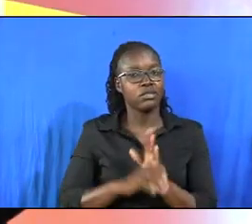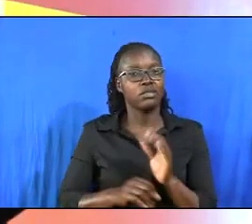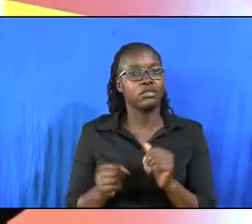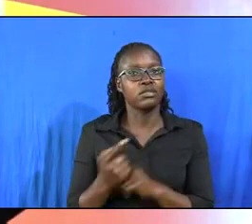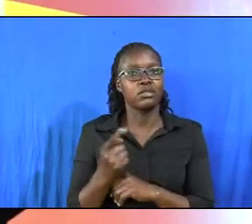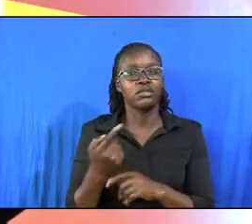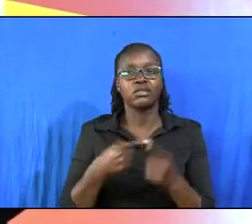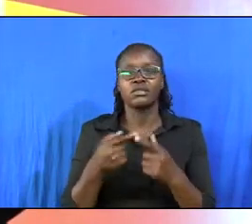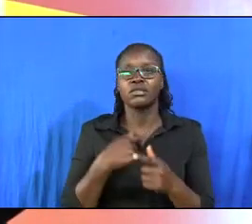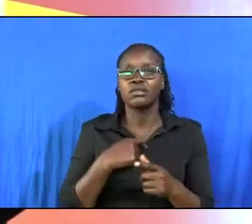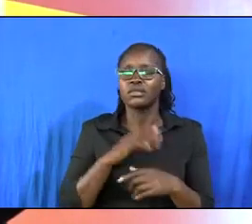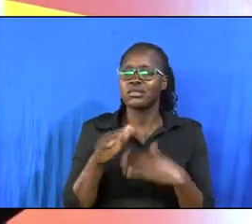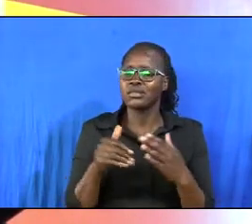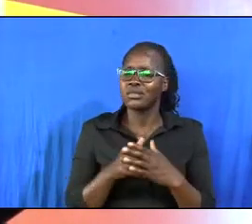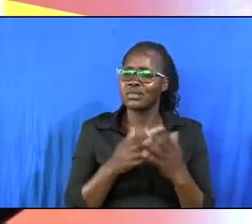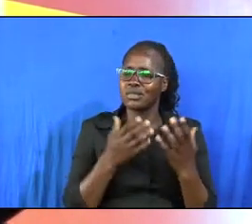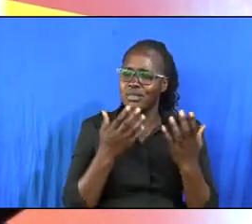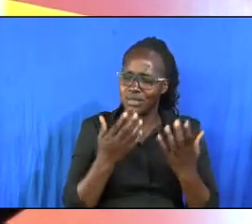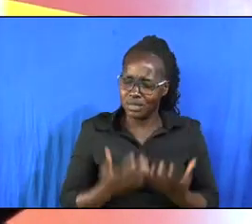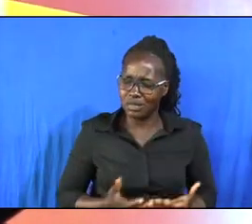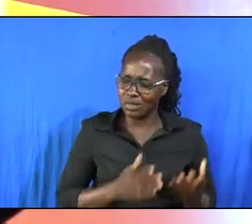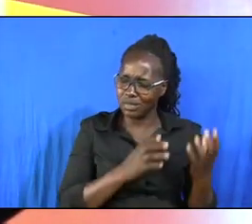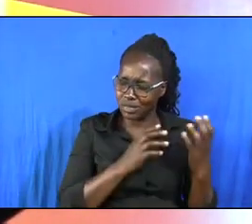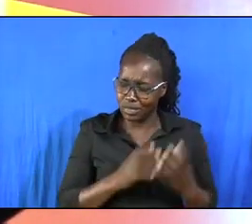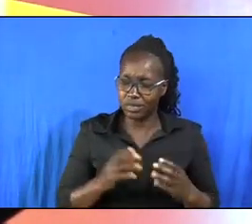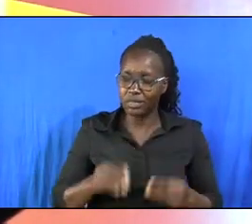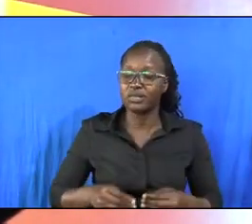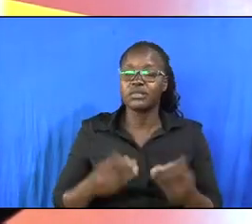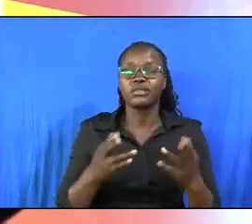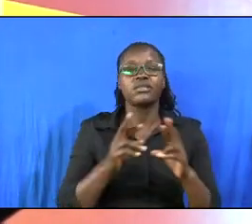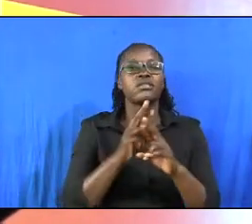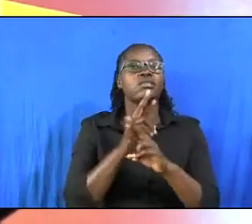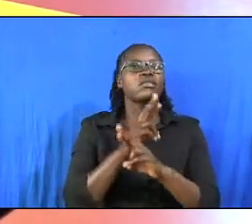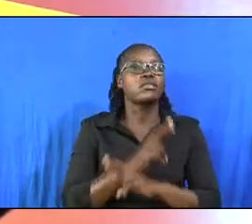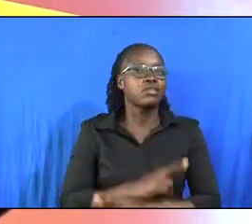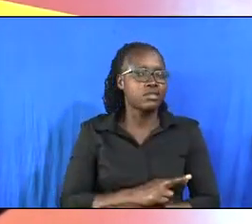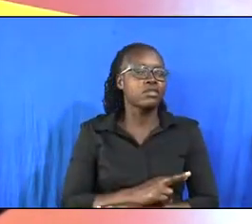to me, all of you that are heavy laden and I will give you rest.